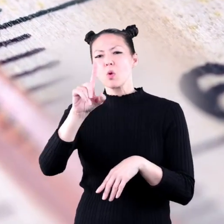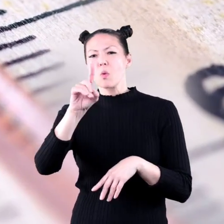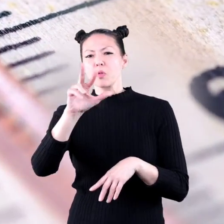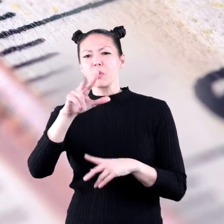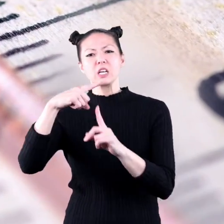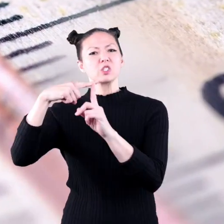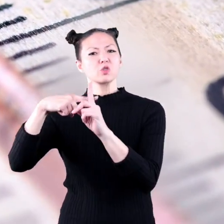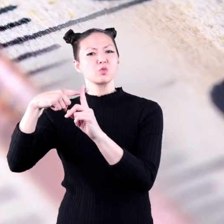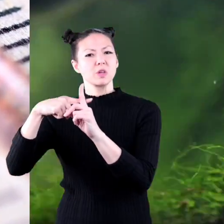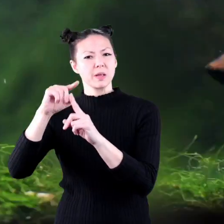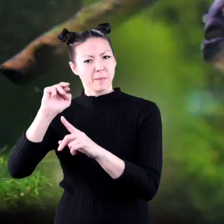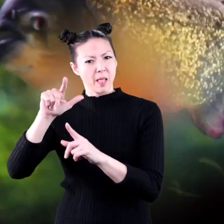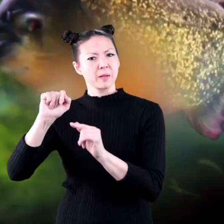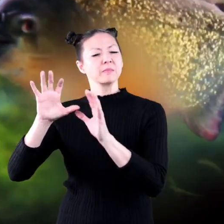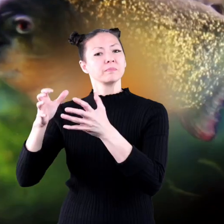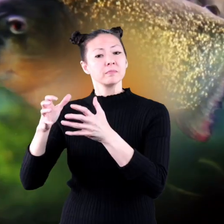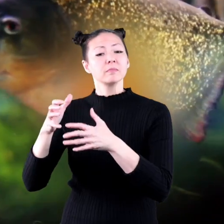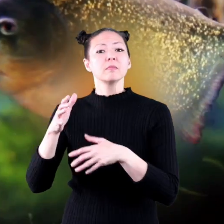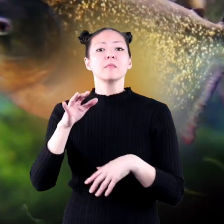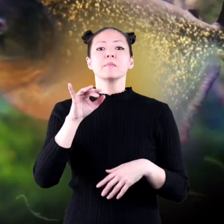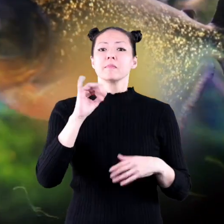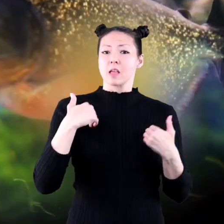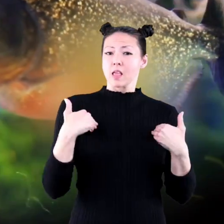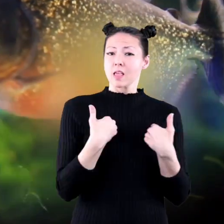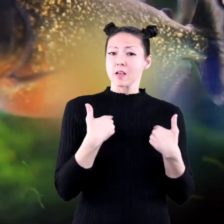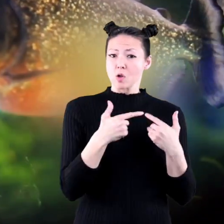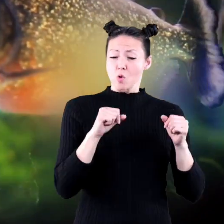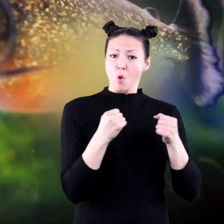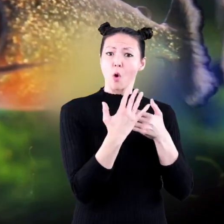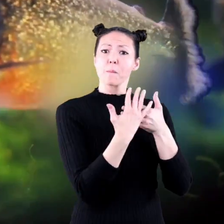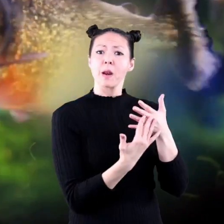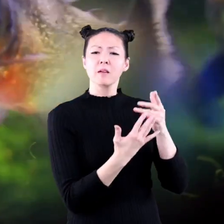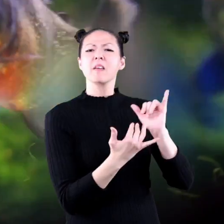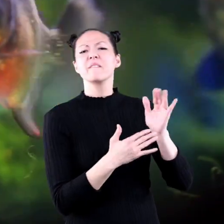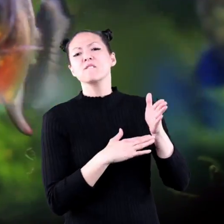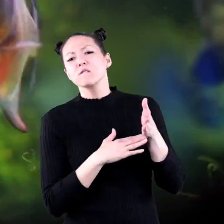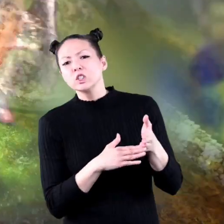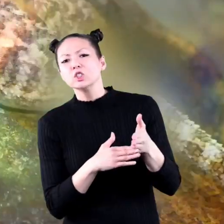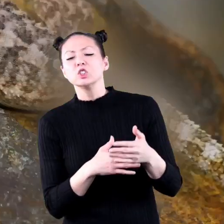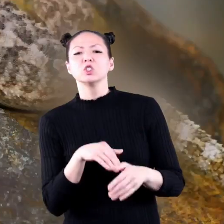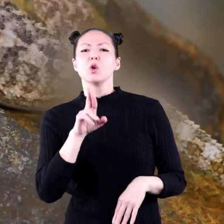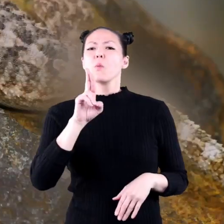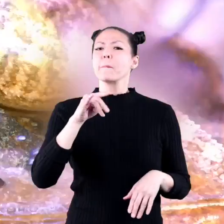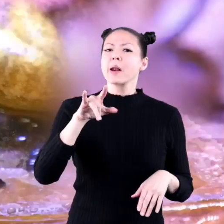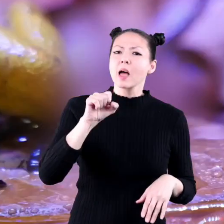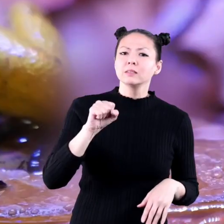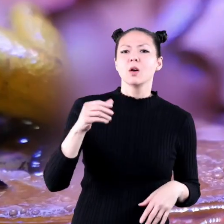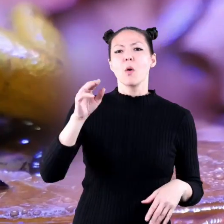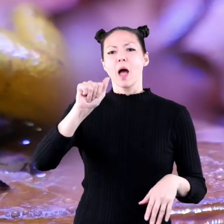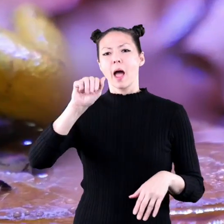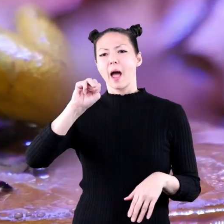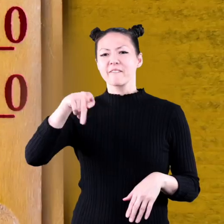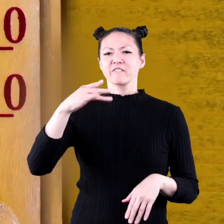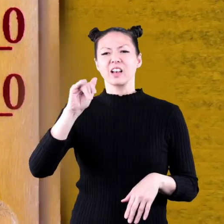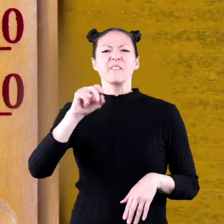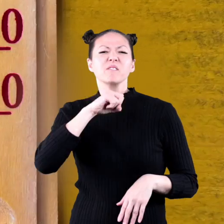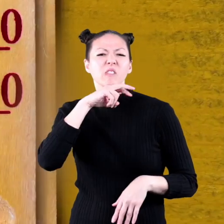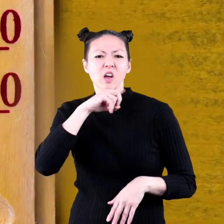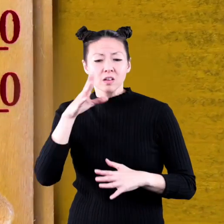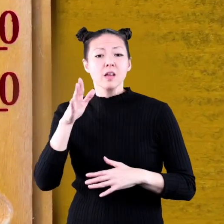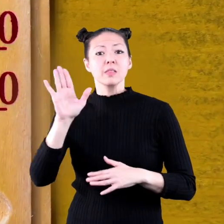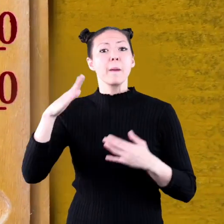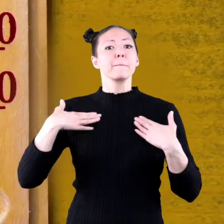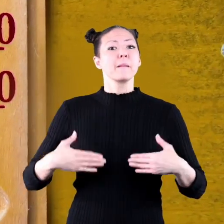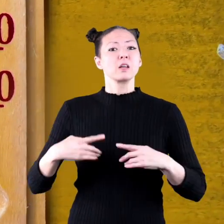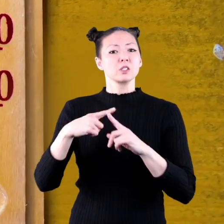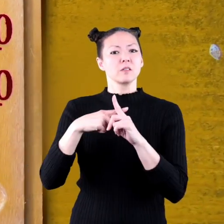103 degrees but if an animal is cold-blooded like fish reptiles and amphibians their body